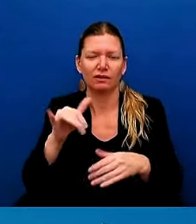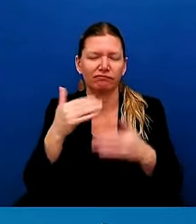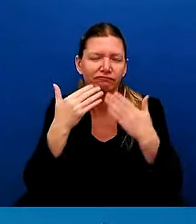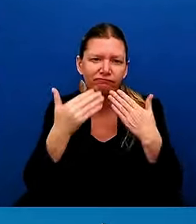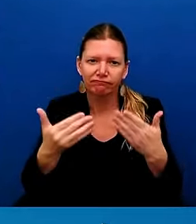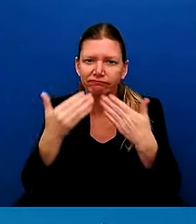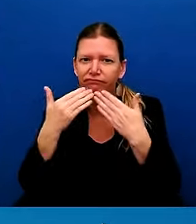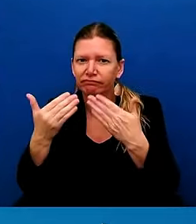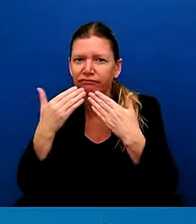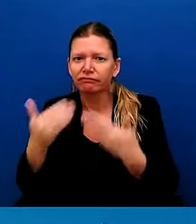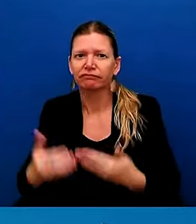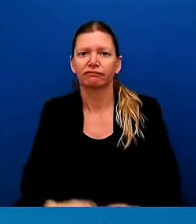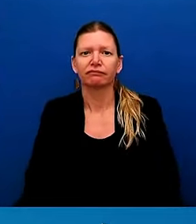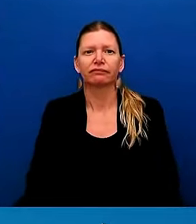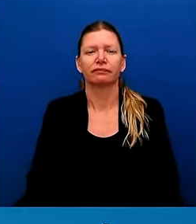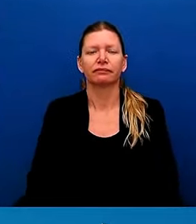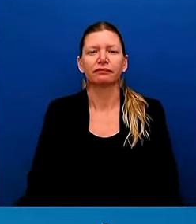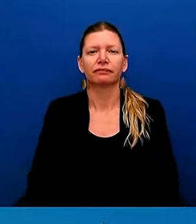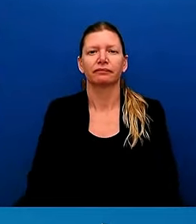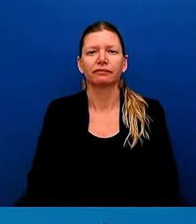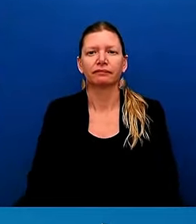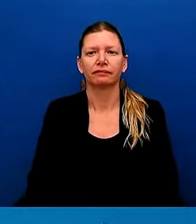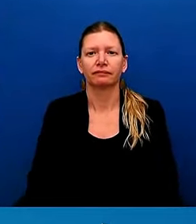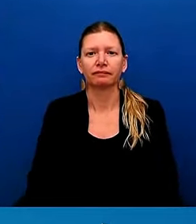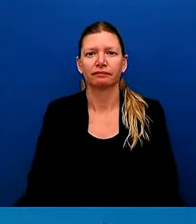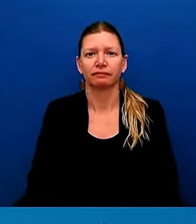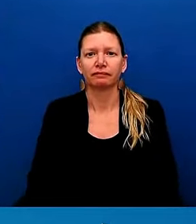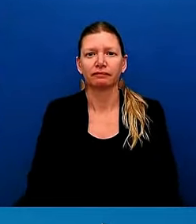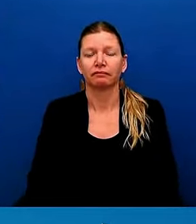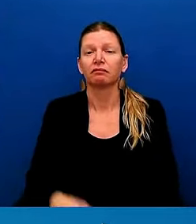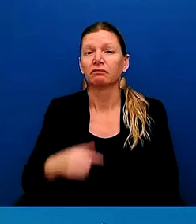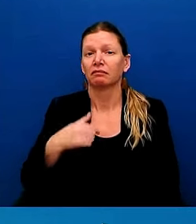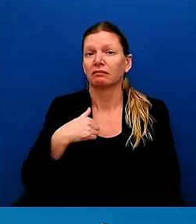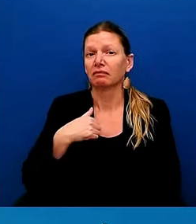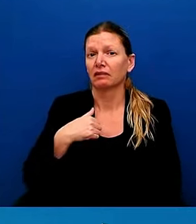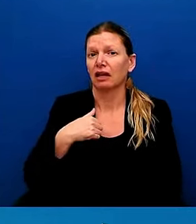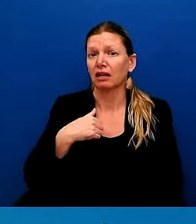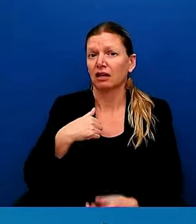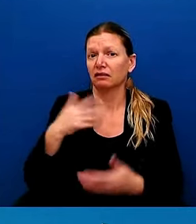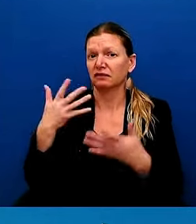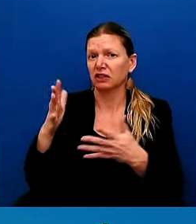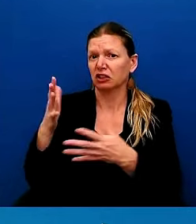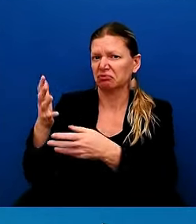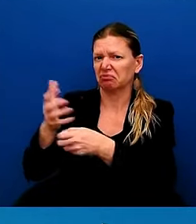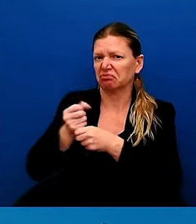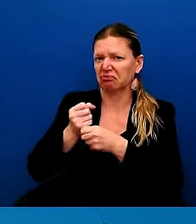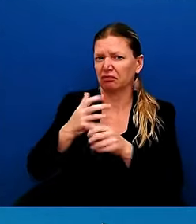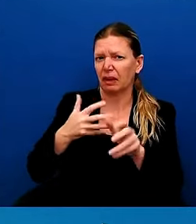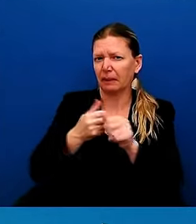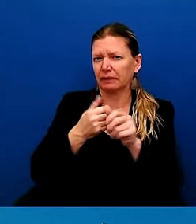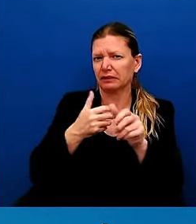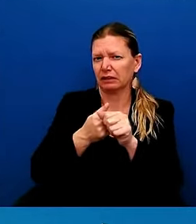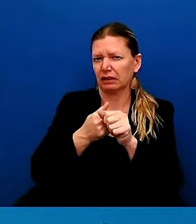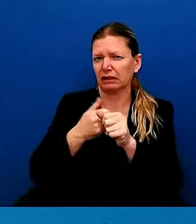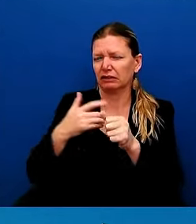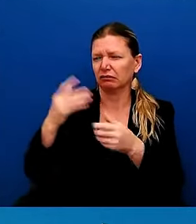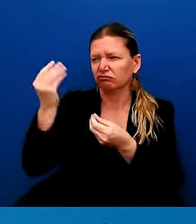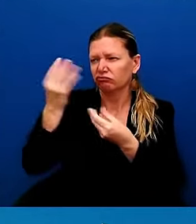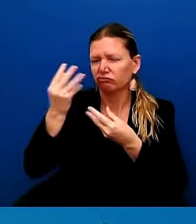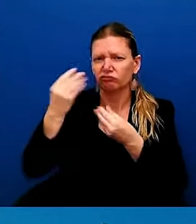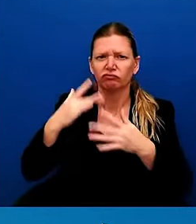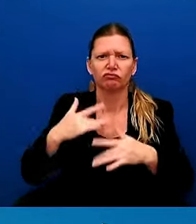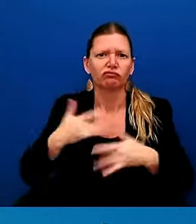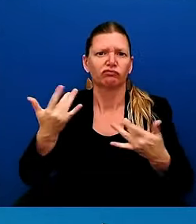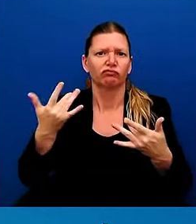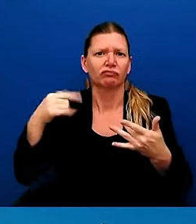I did receive updates in terms of what's happening in the state, and so far the number looks to be 33. The mayor was just